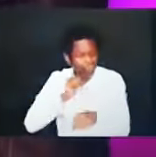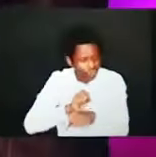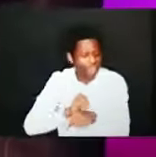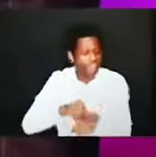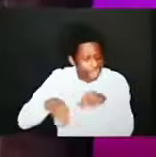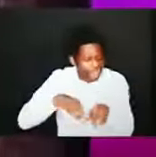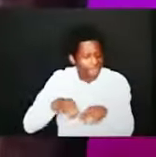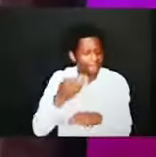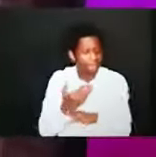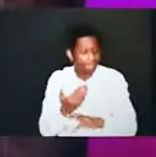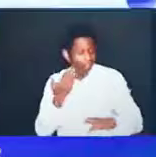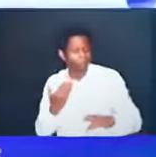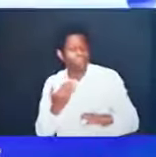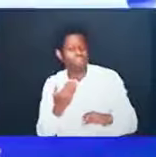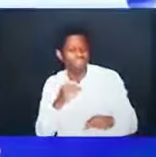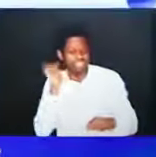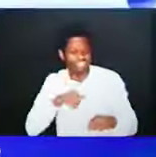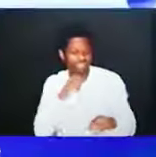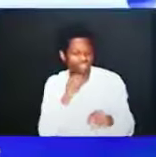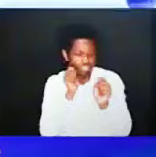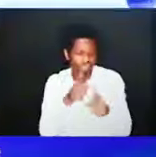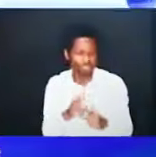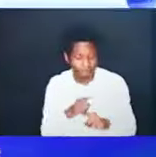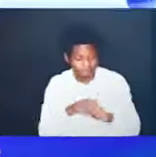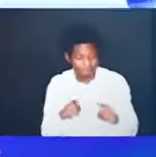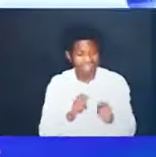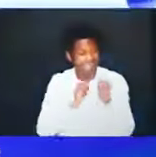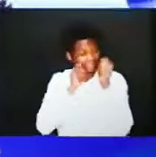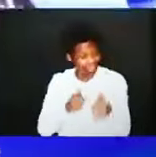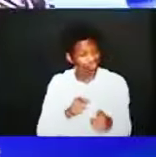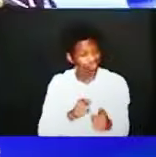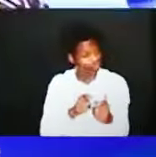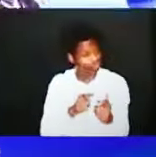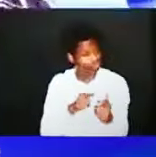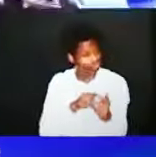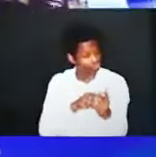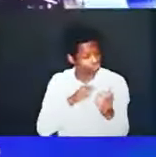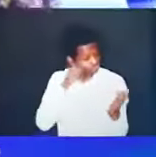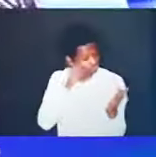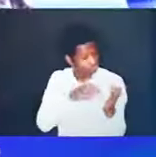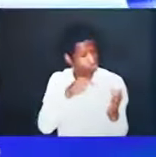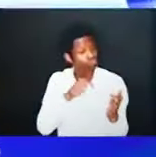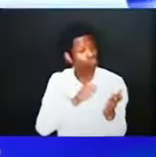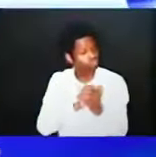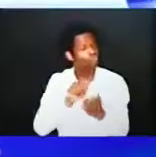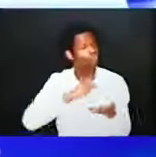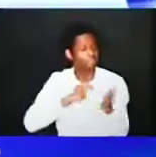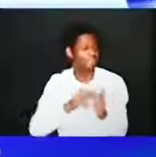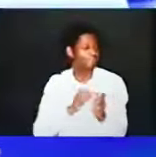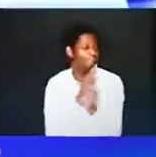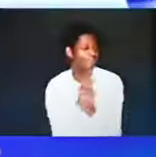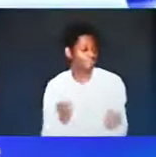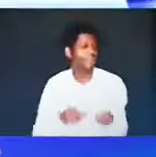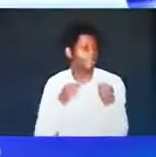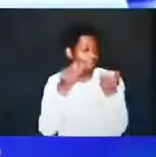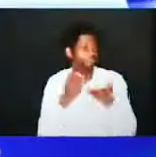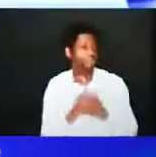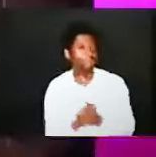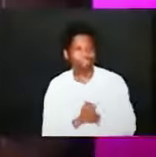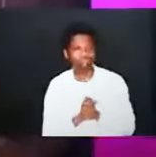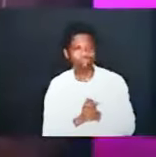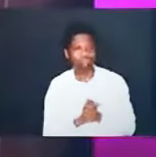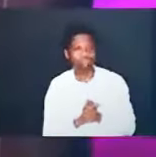this is the only basis in the new covenant but we God offers salvation free gifts